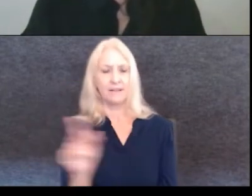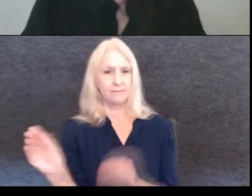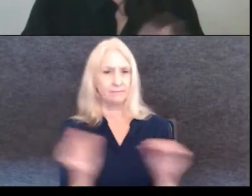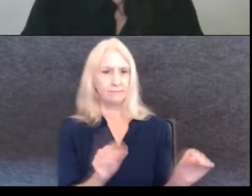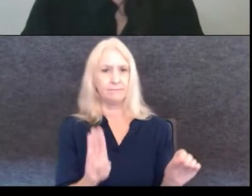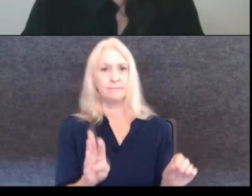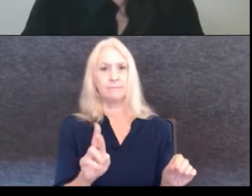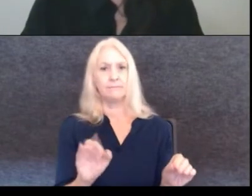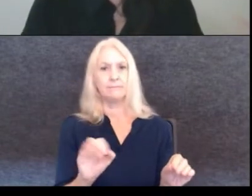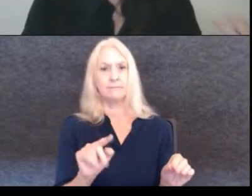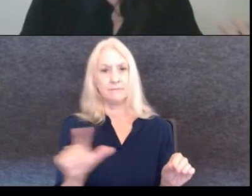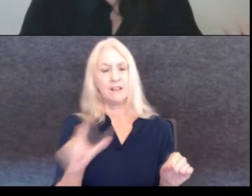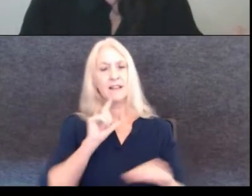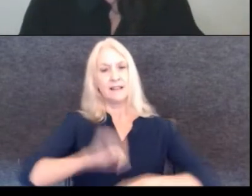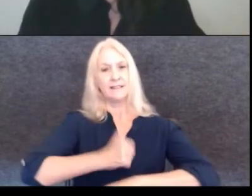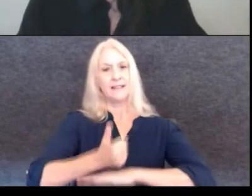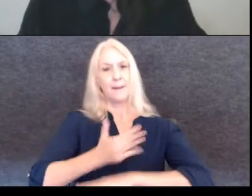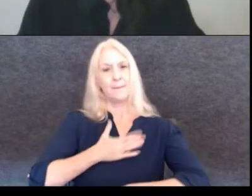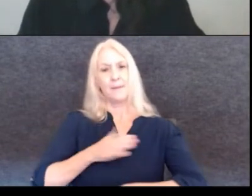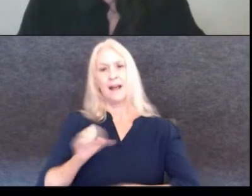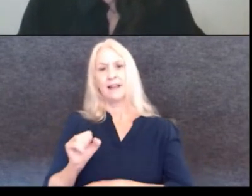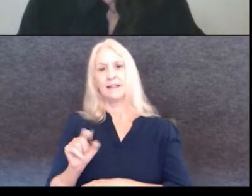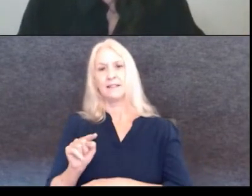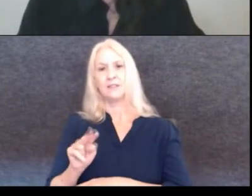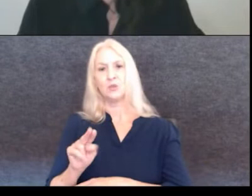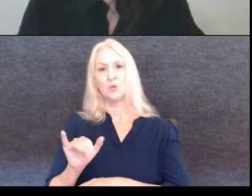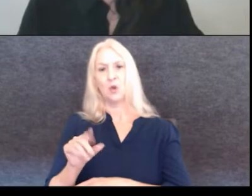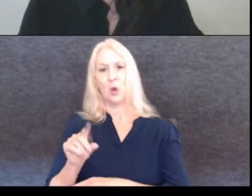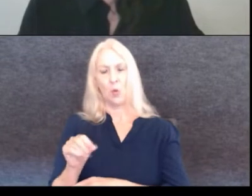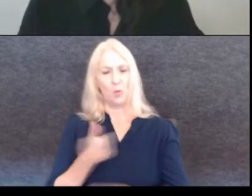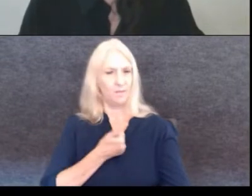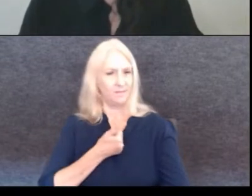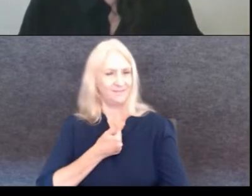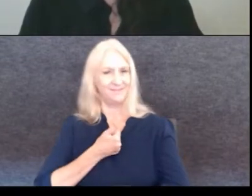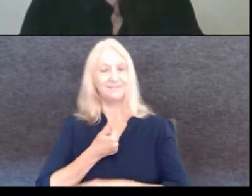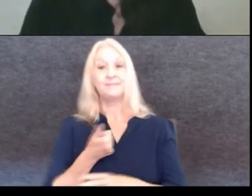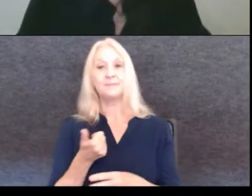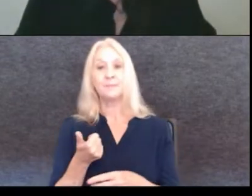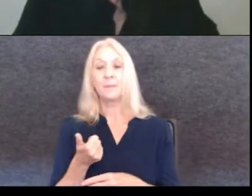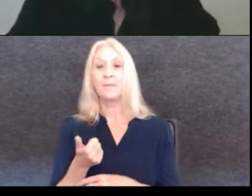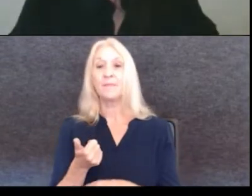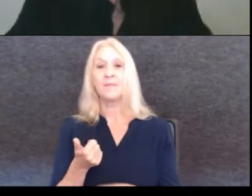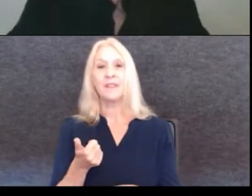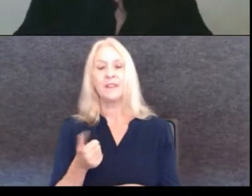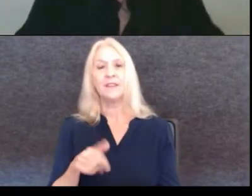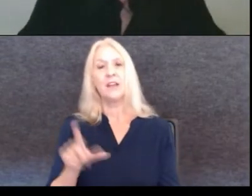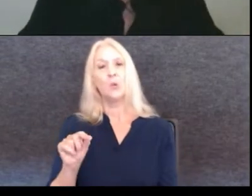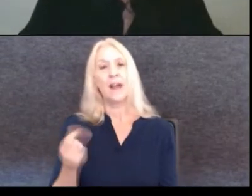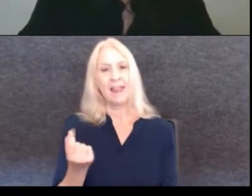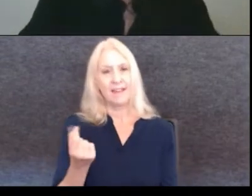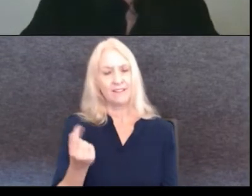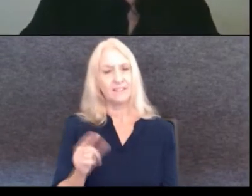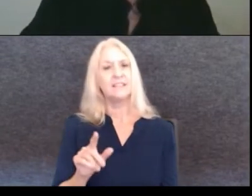And I started my studio. And so it's been, it was in 2011. So it's been